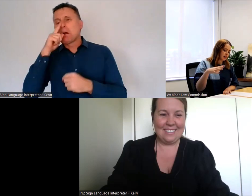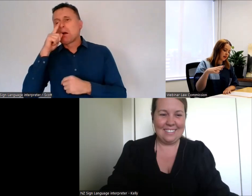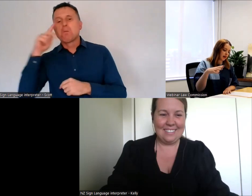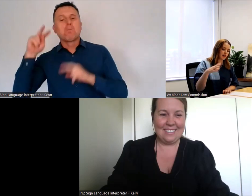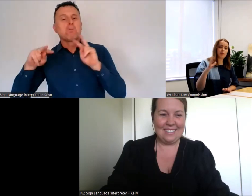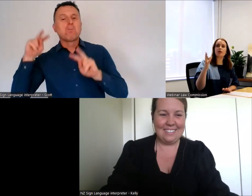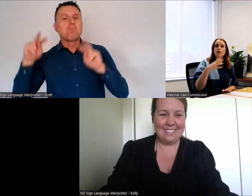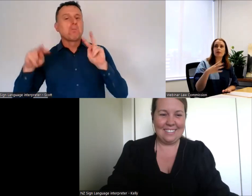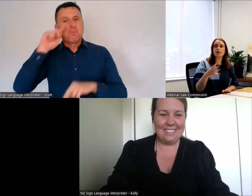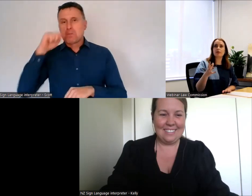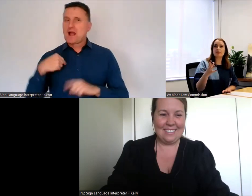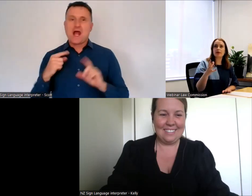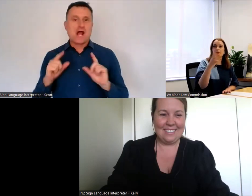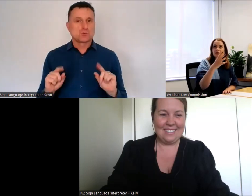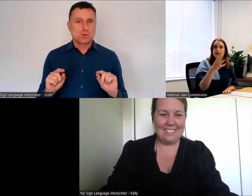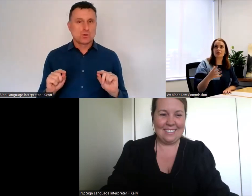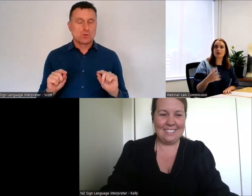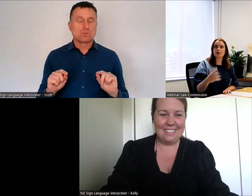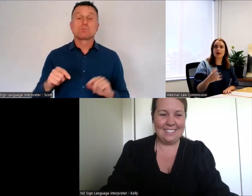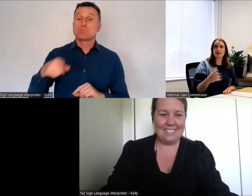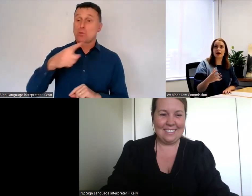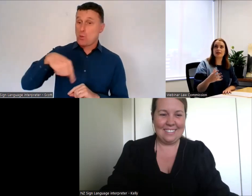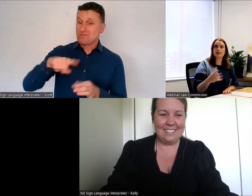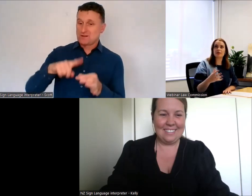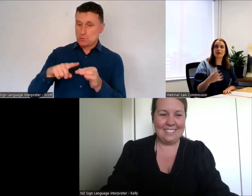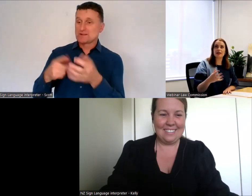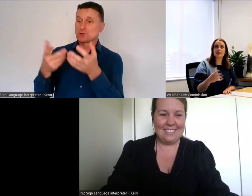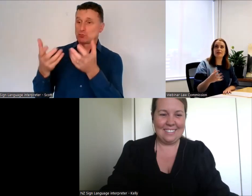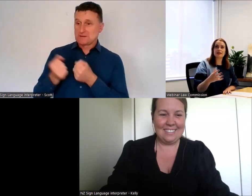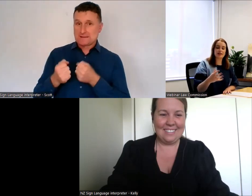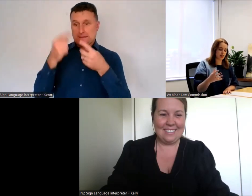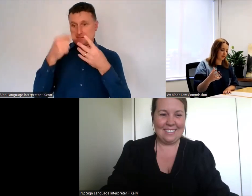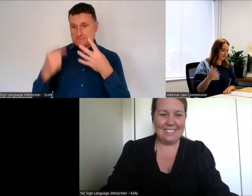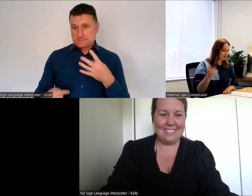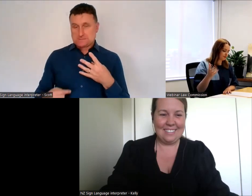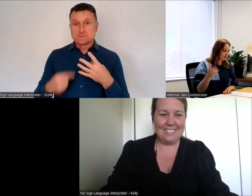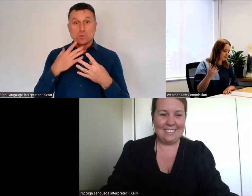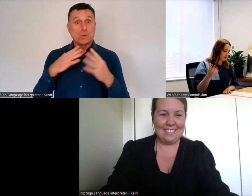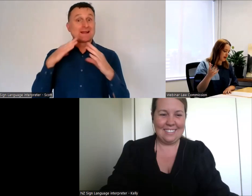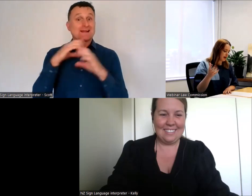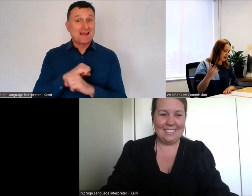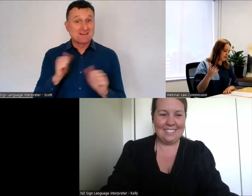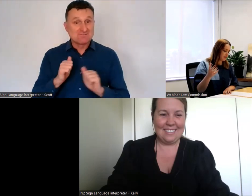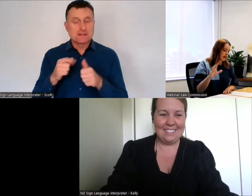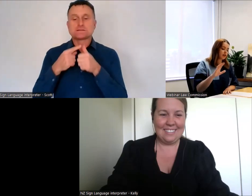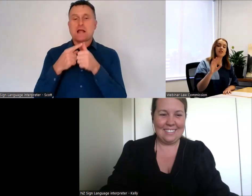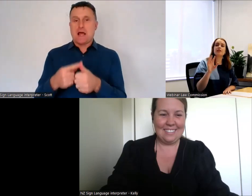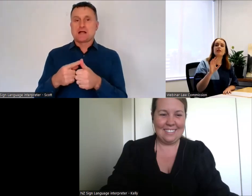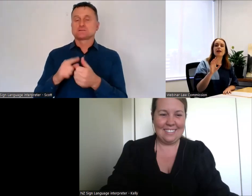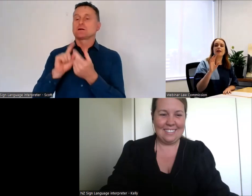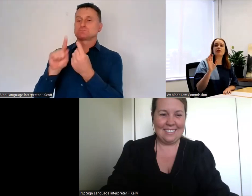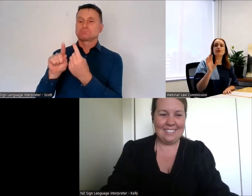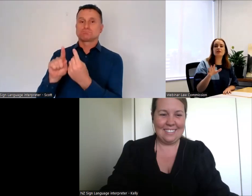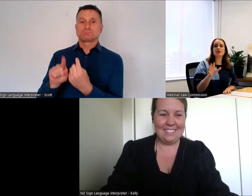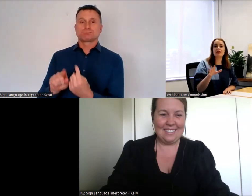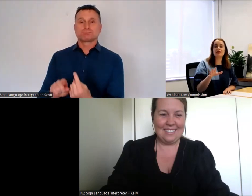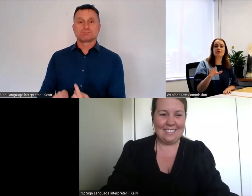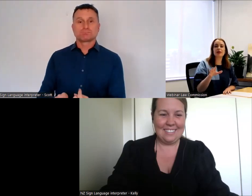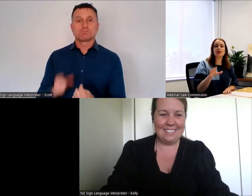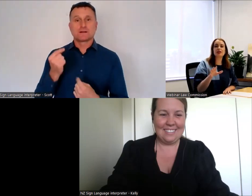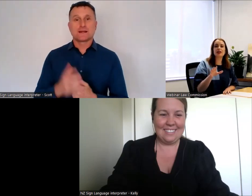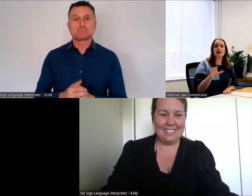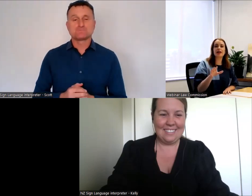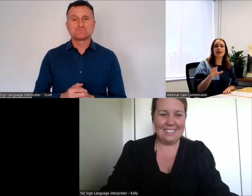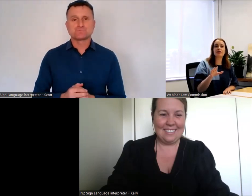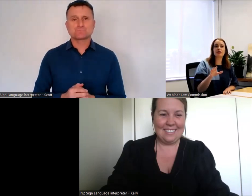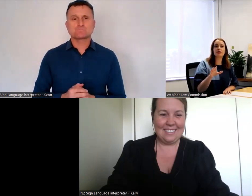And then we'll be able to see them and answer them at the end of this session. Just for your